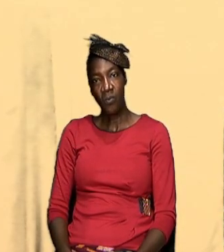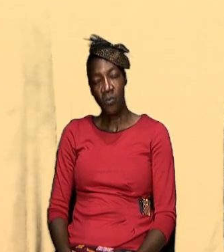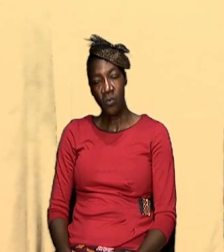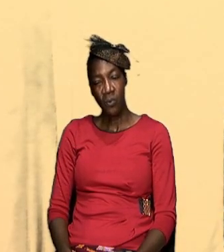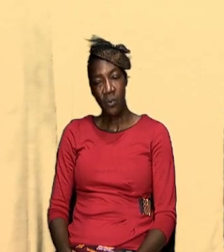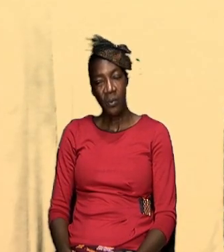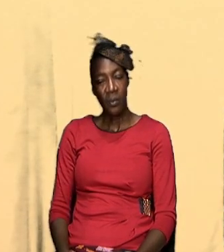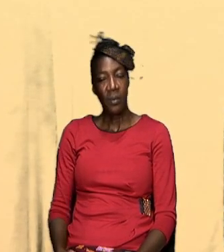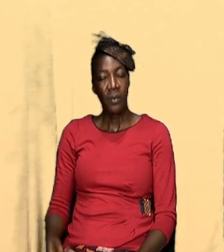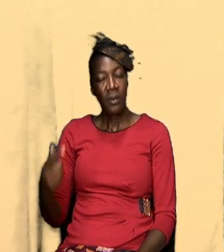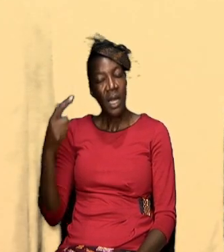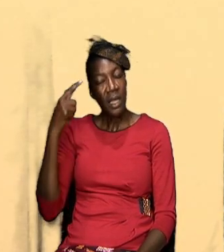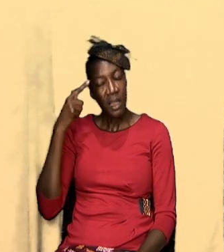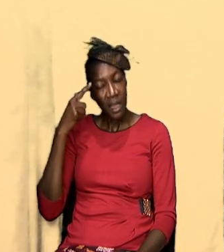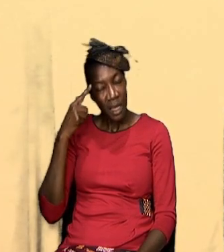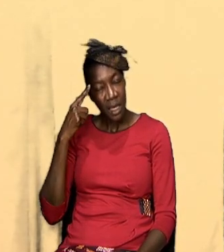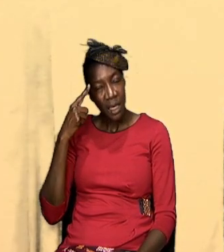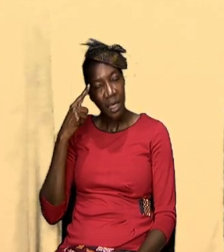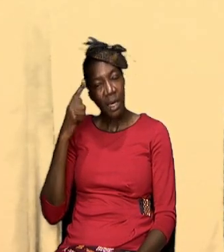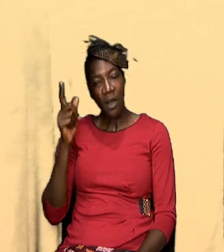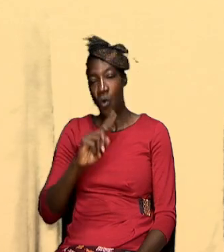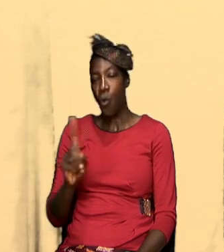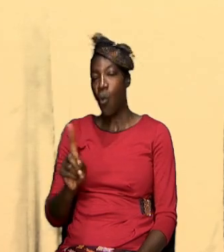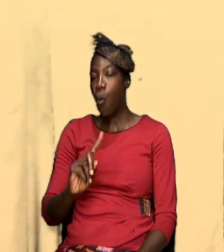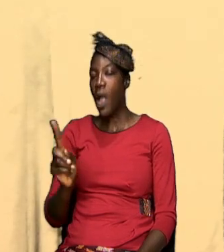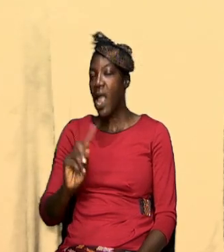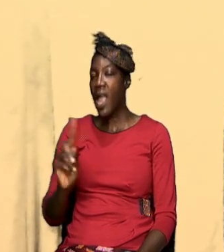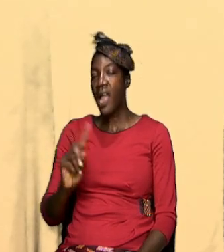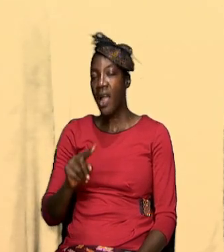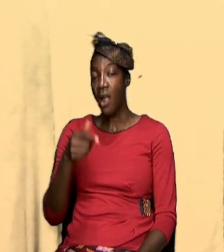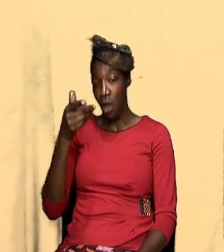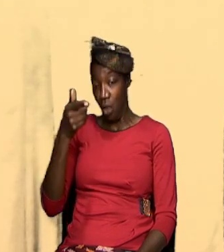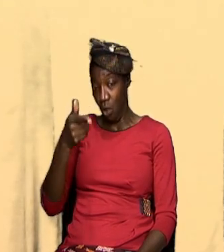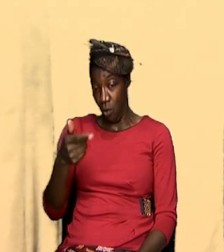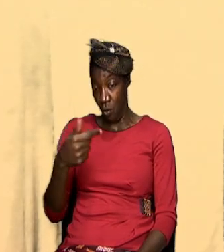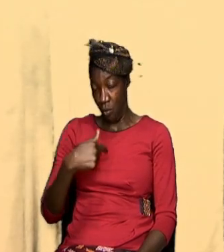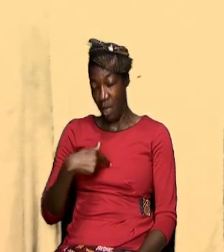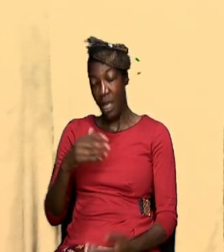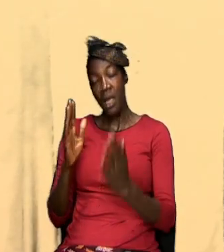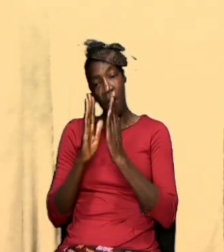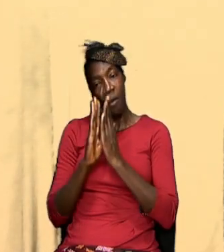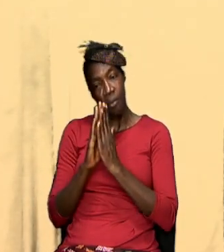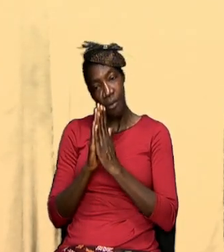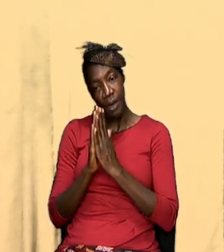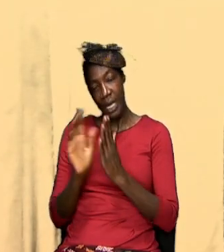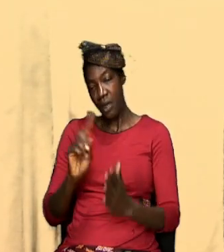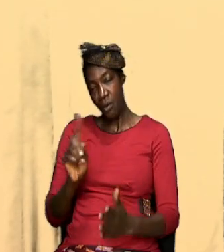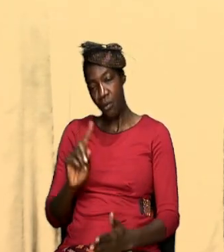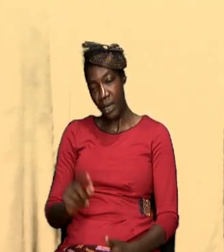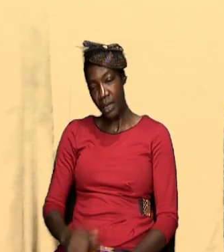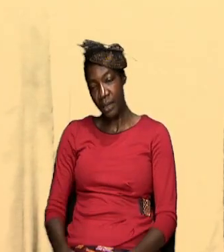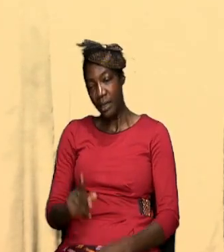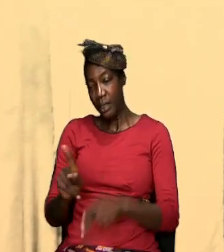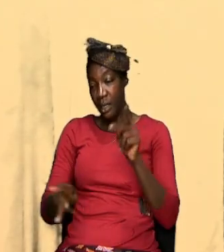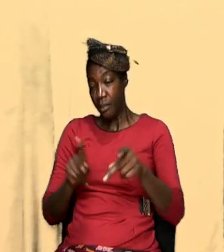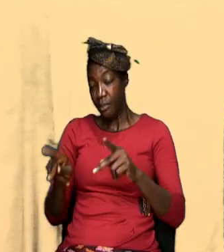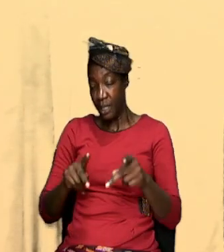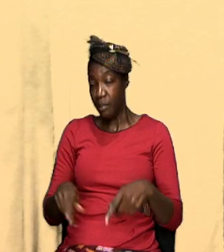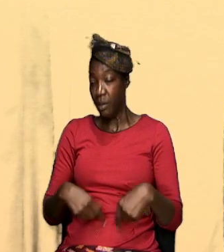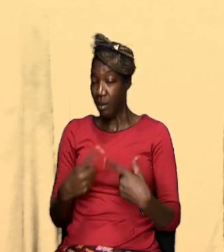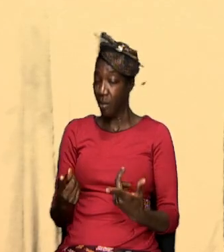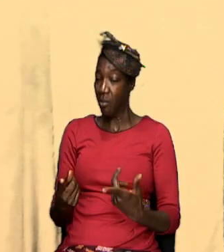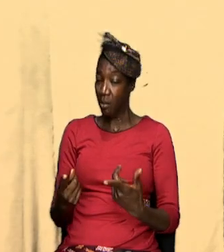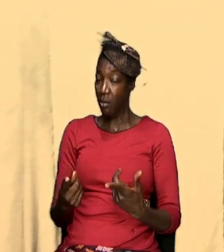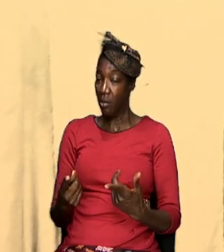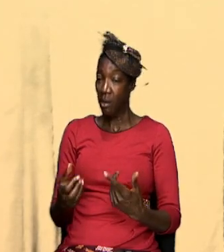consider a place that you are going to pray, where you're going to pray. people even went as far